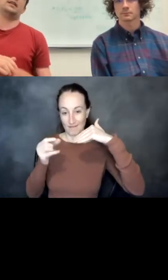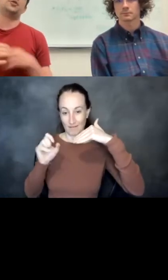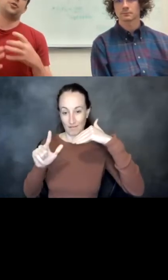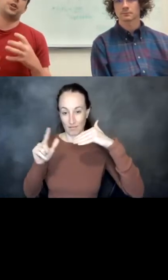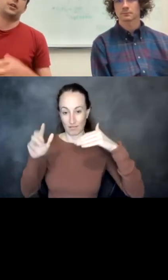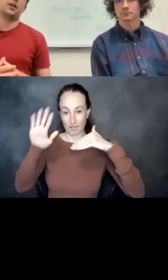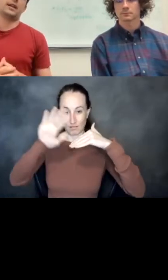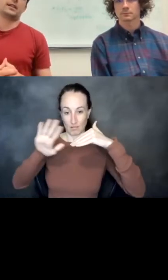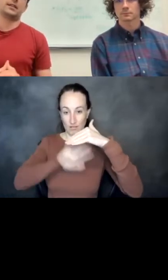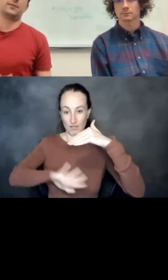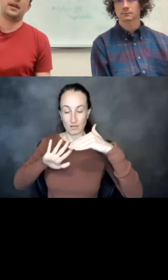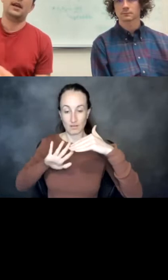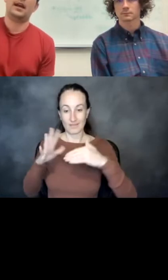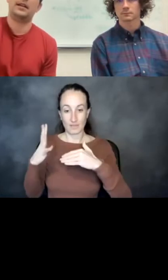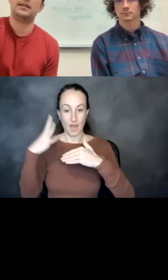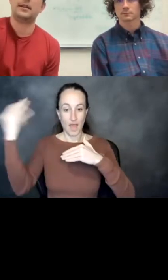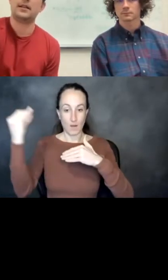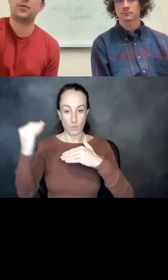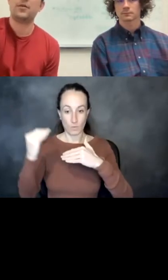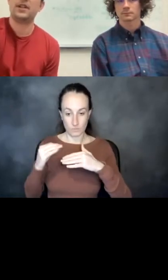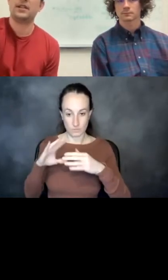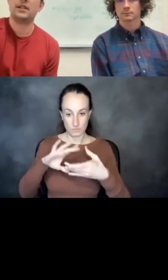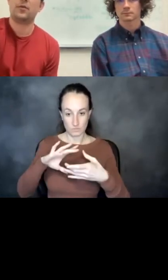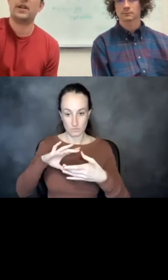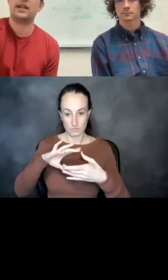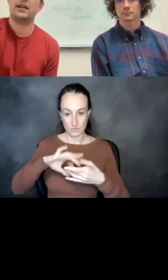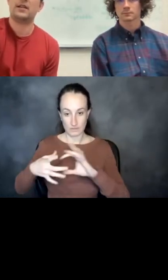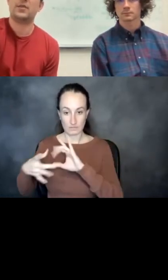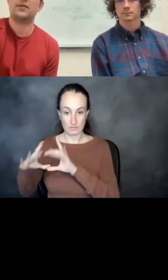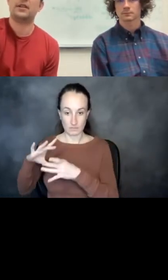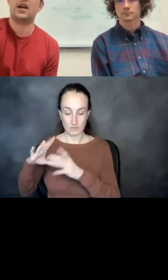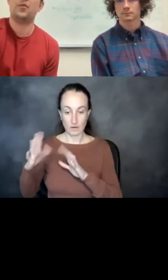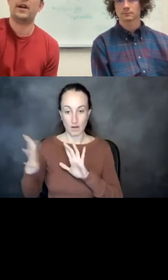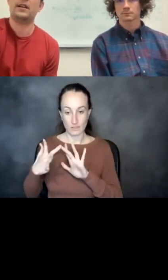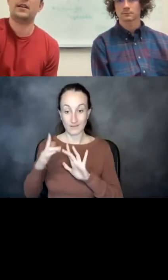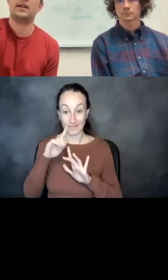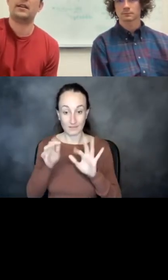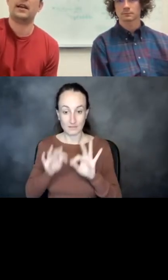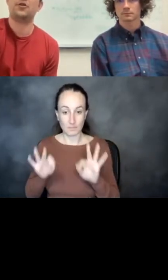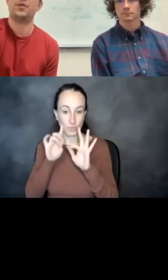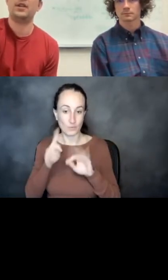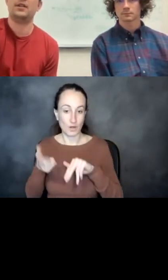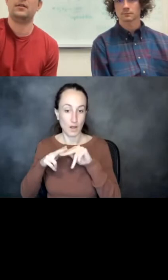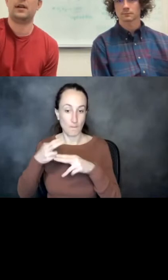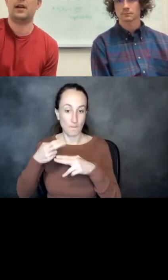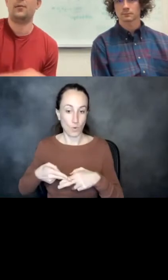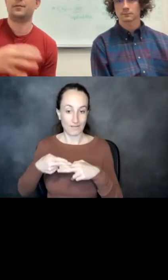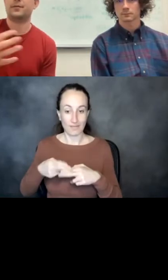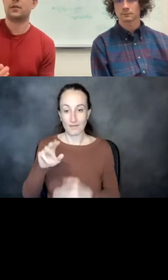the inter-chain contacts. And that's important because we can specifically up-point the entropy